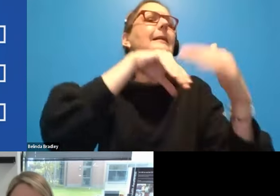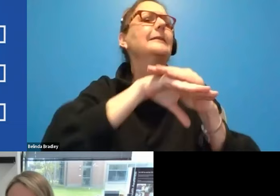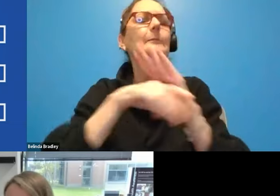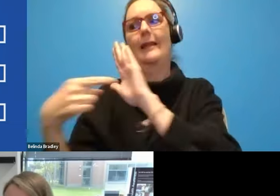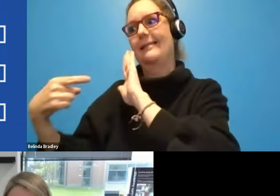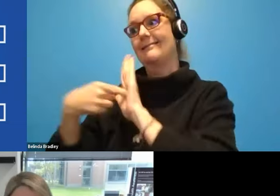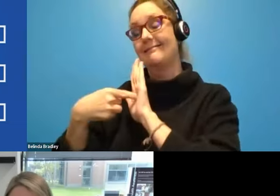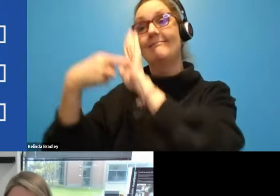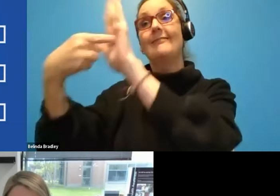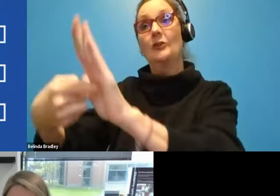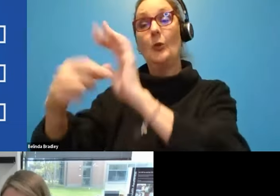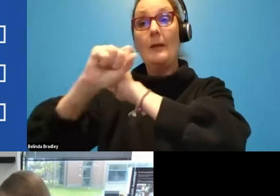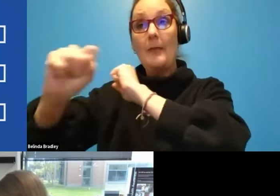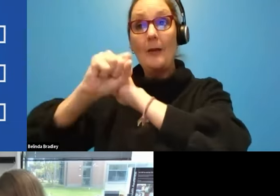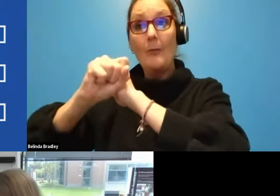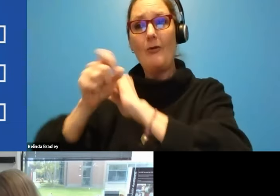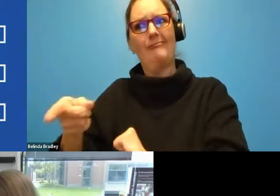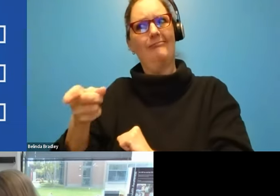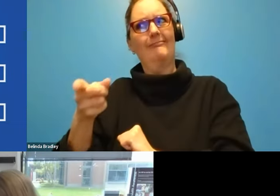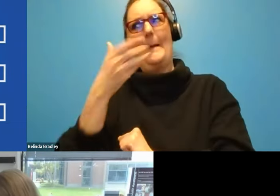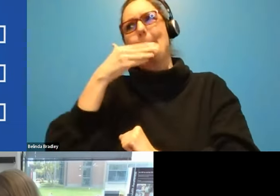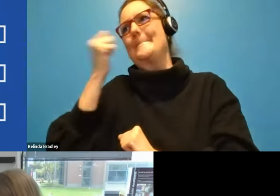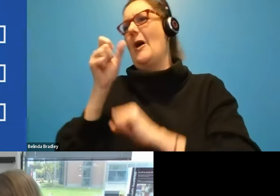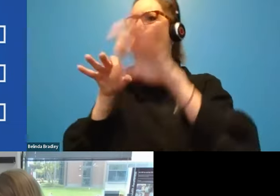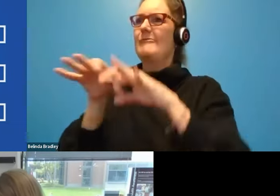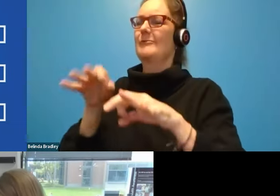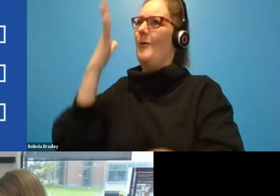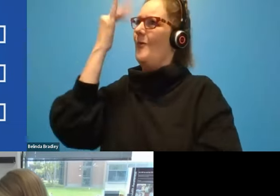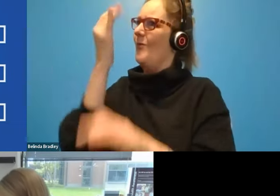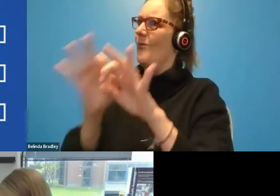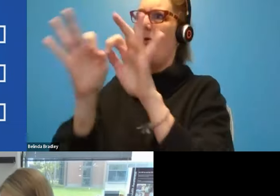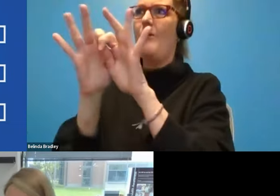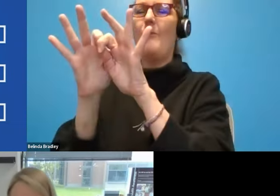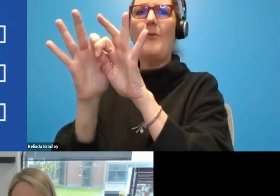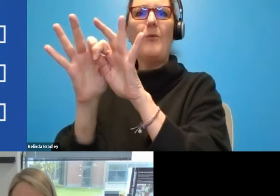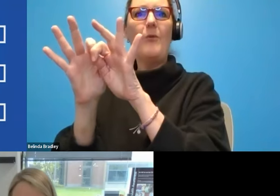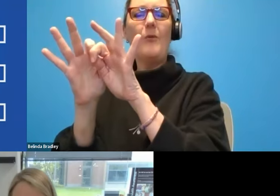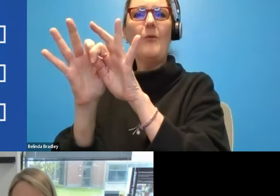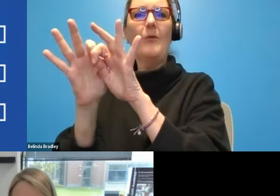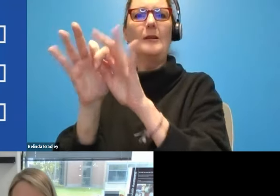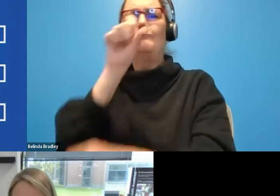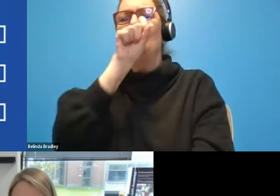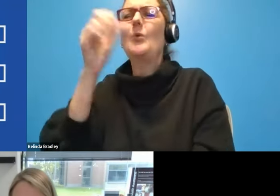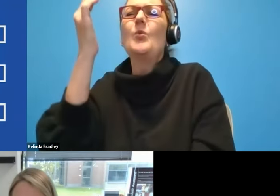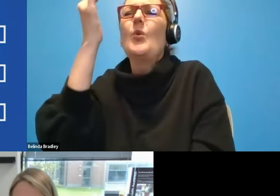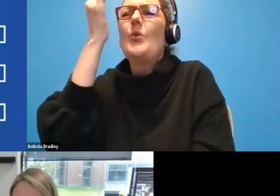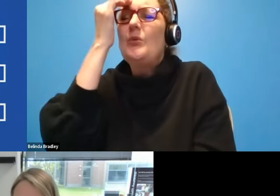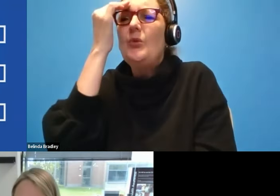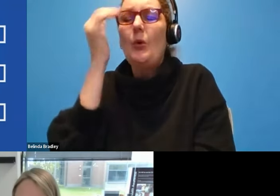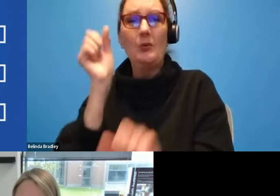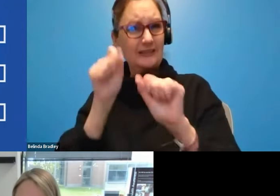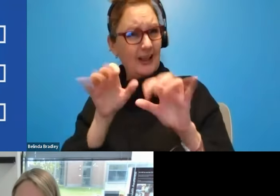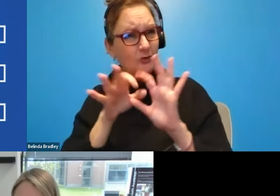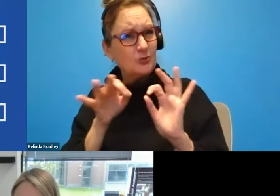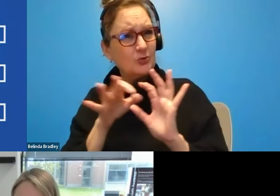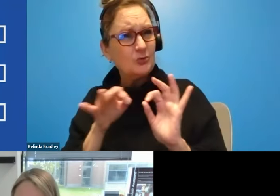a better job than I ever could explaining why. And I just love to know anything you can share about whether it's, you know, the process